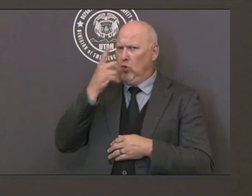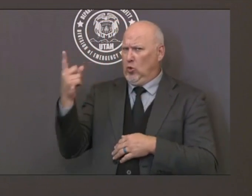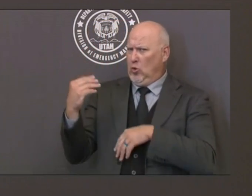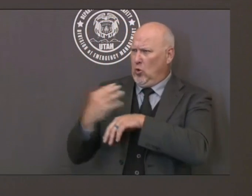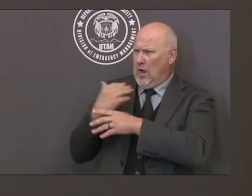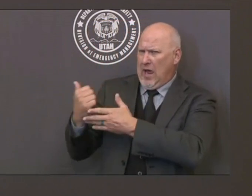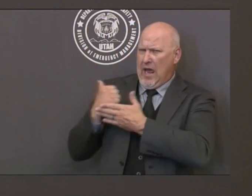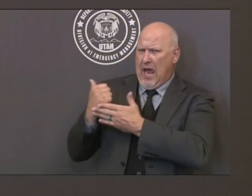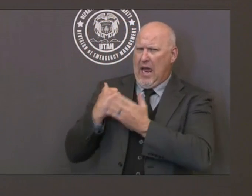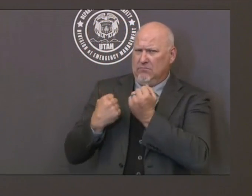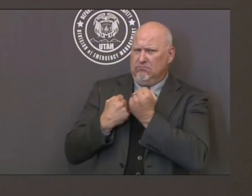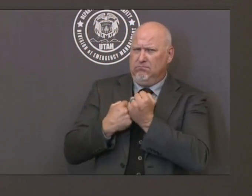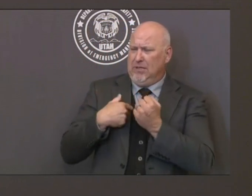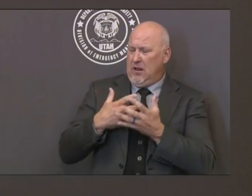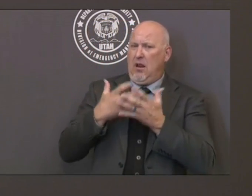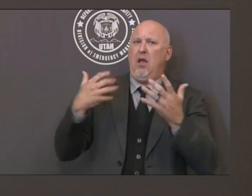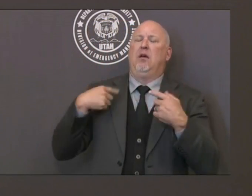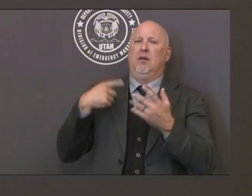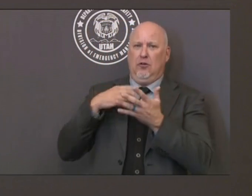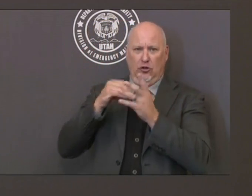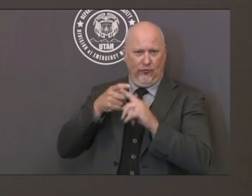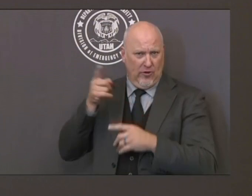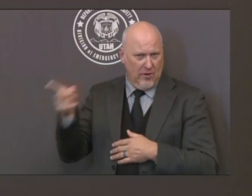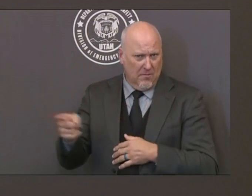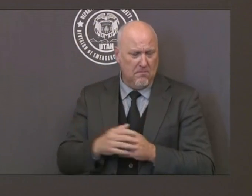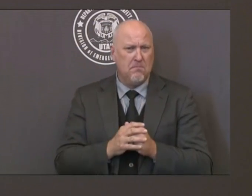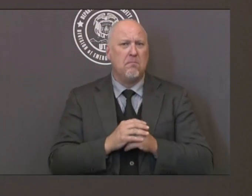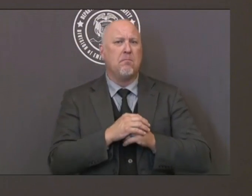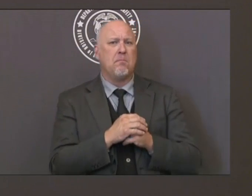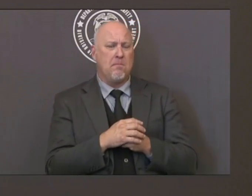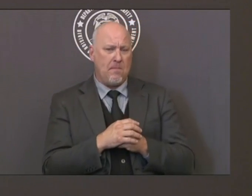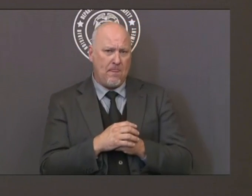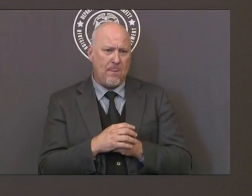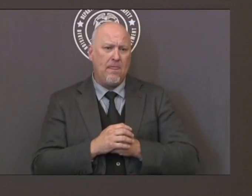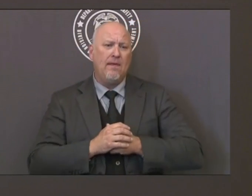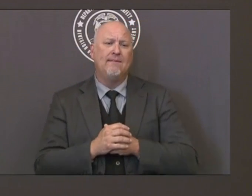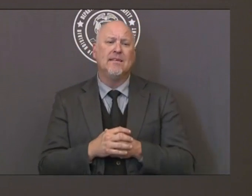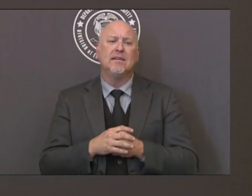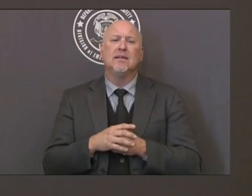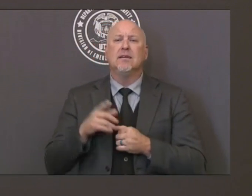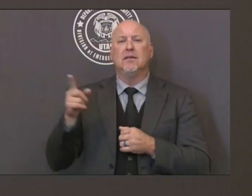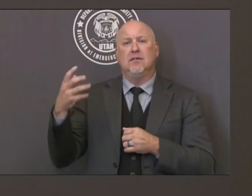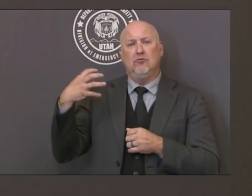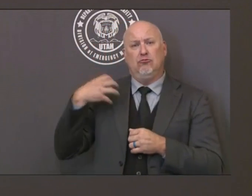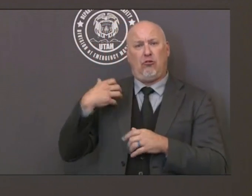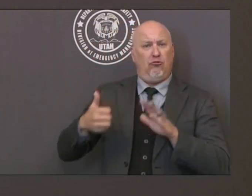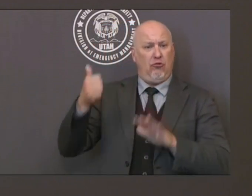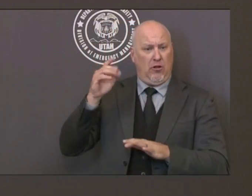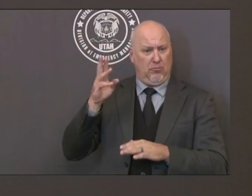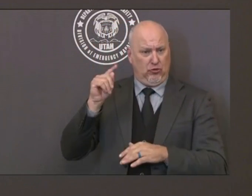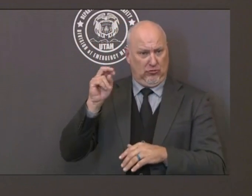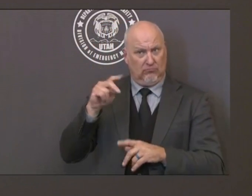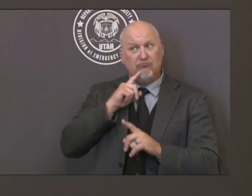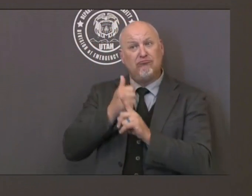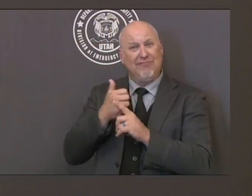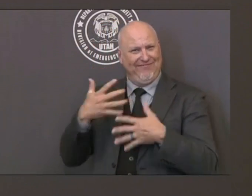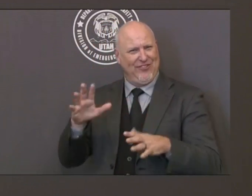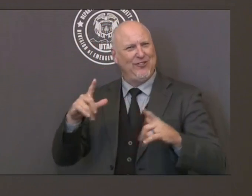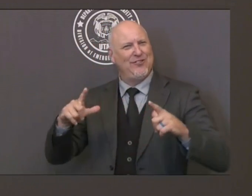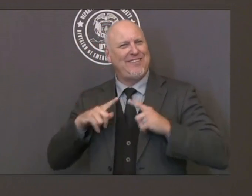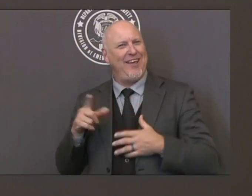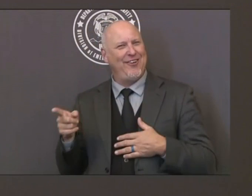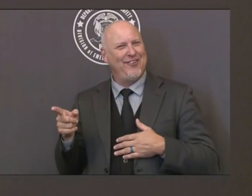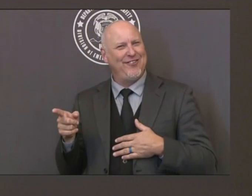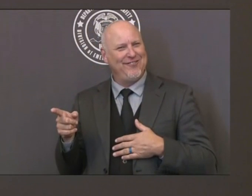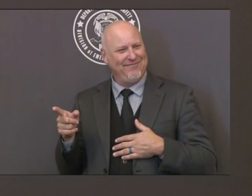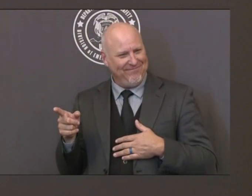in a challenging time than they've ever had in the past. General Burton is retired, but he has a real job